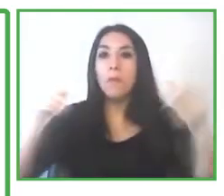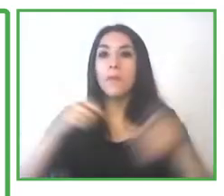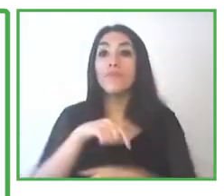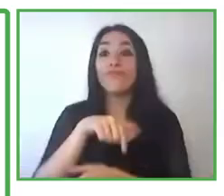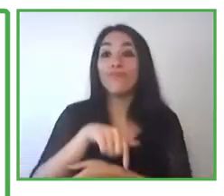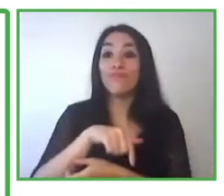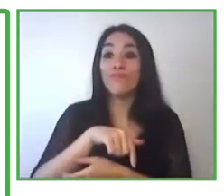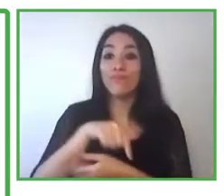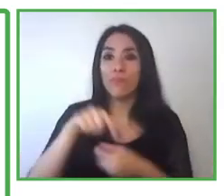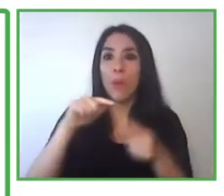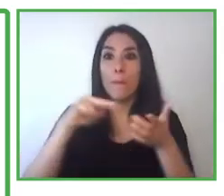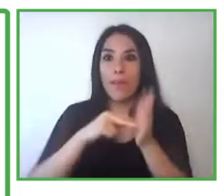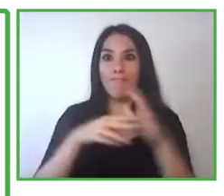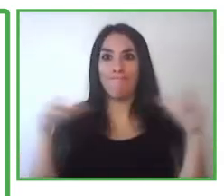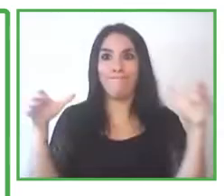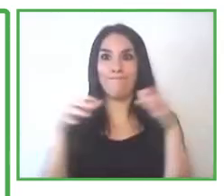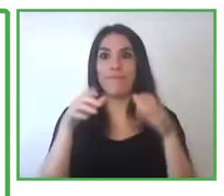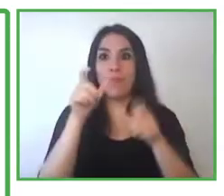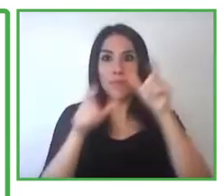their good practices and knowledge.